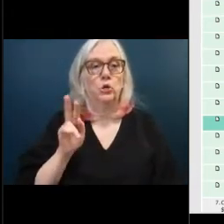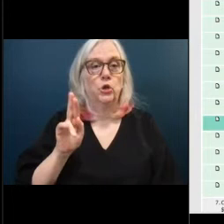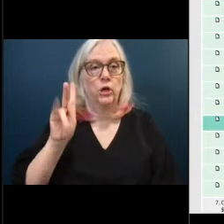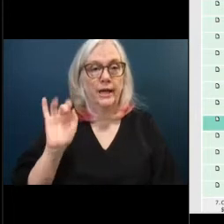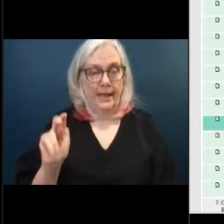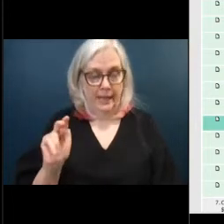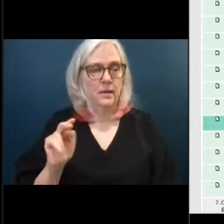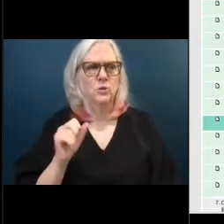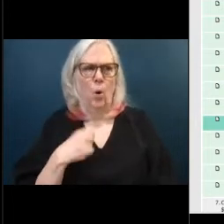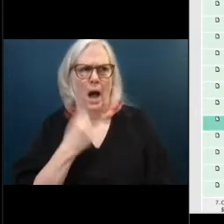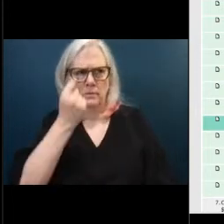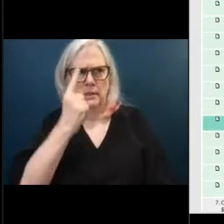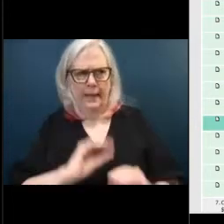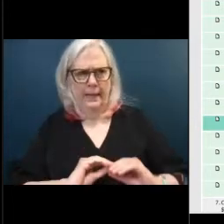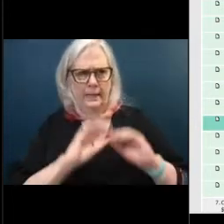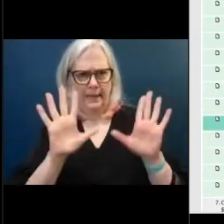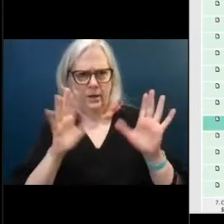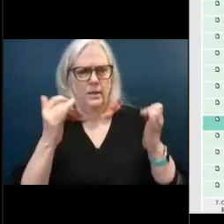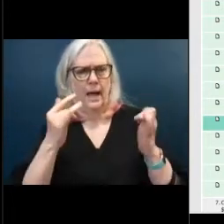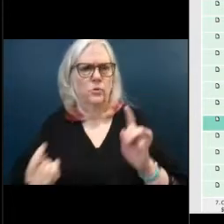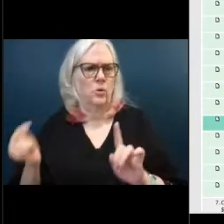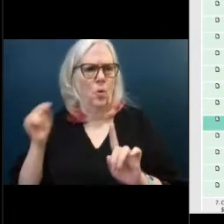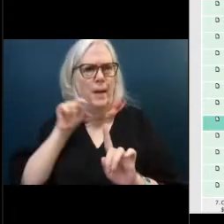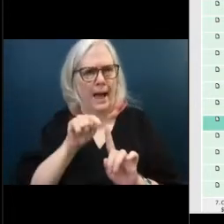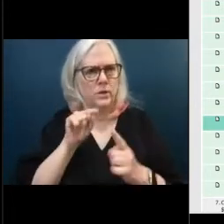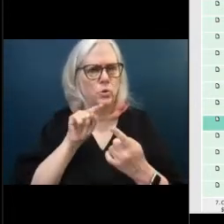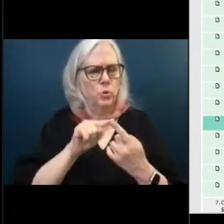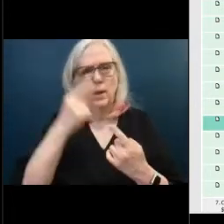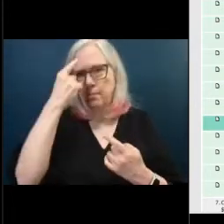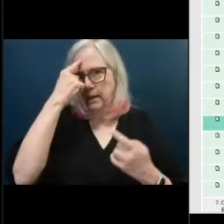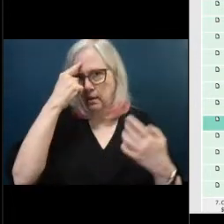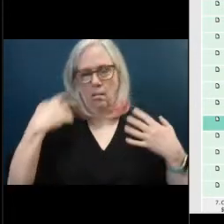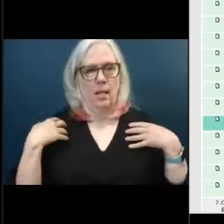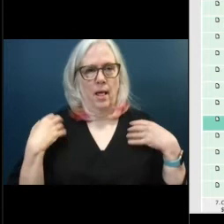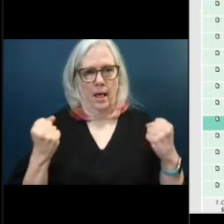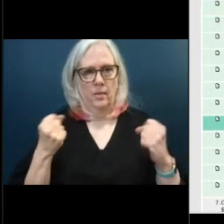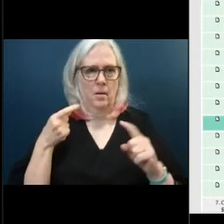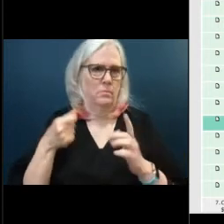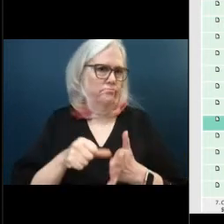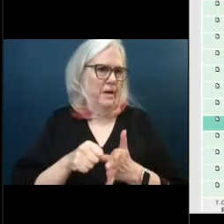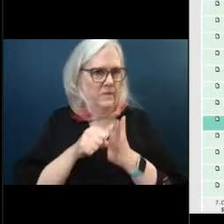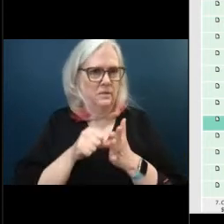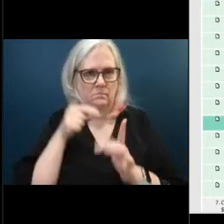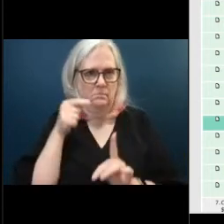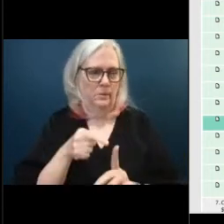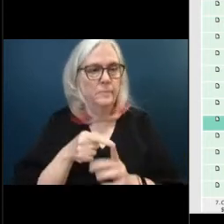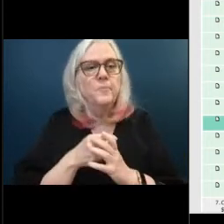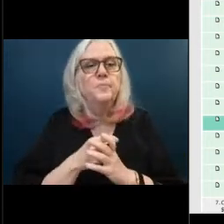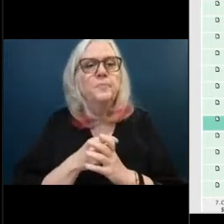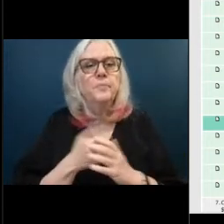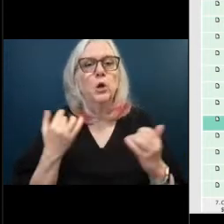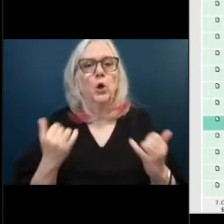to kind of get back to the mental health point that you made currently our